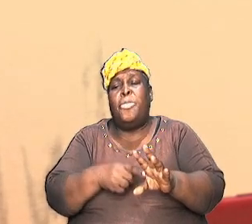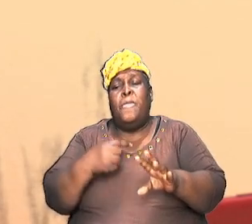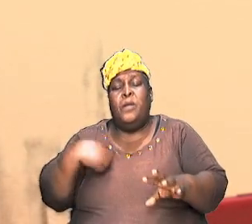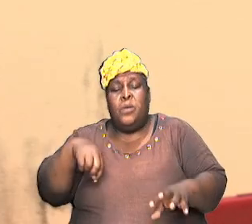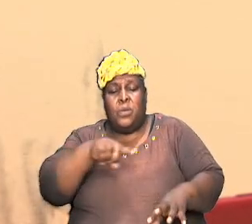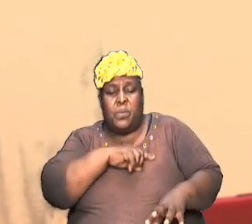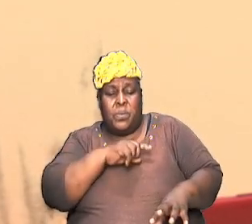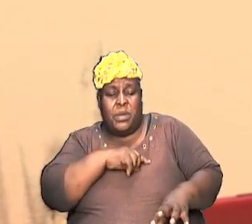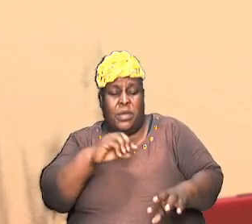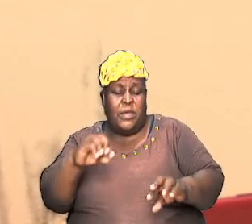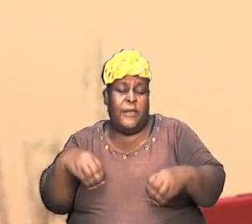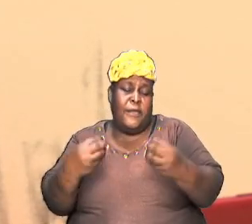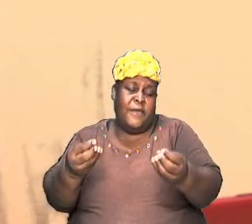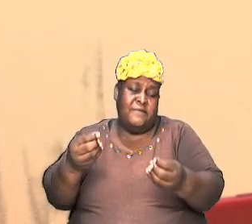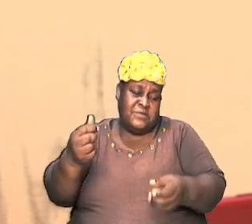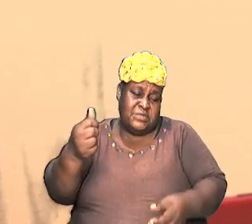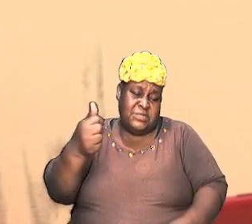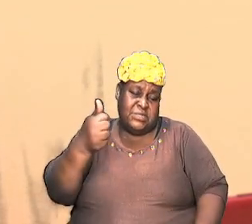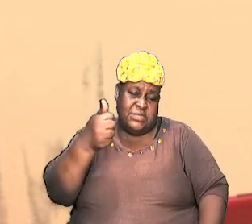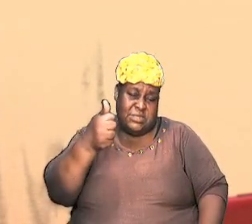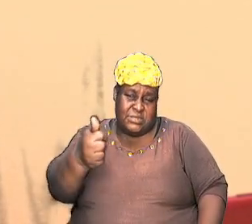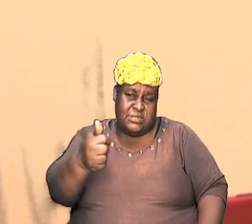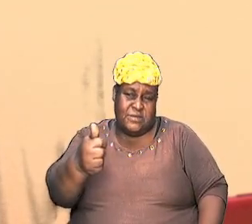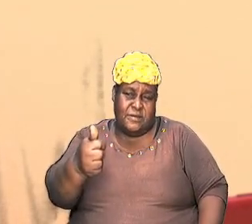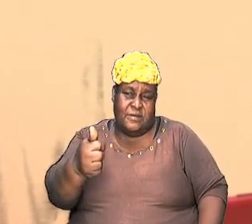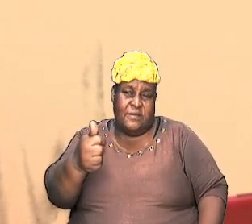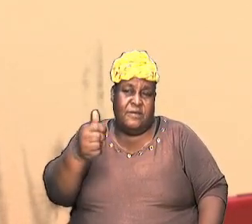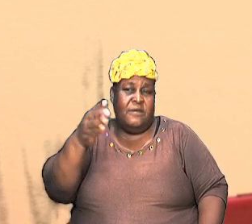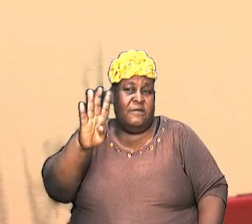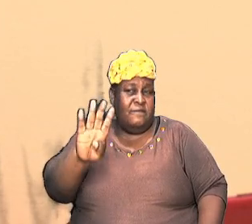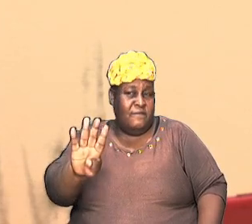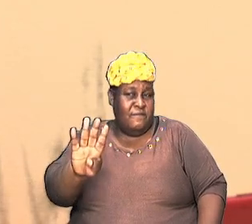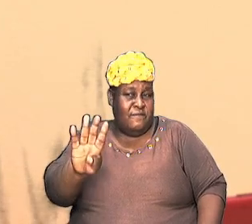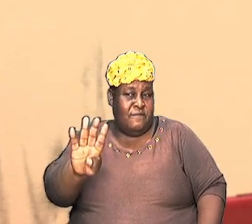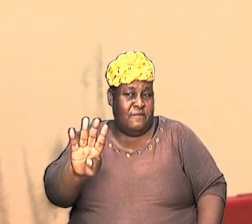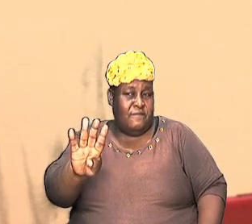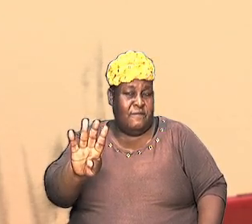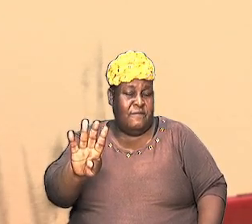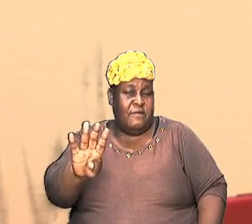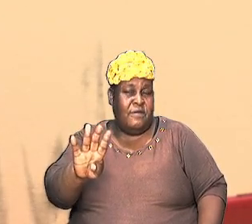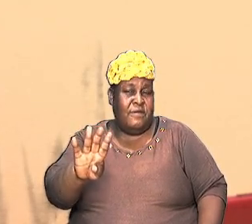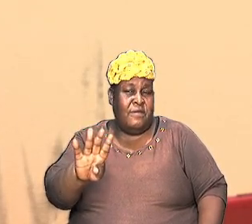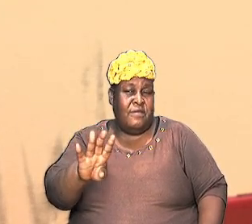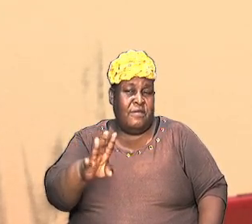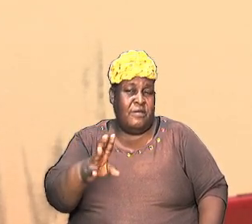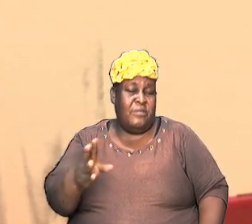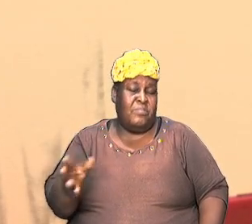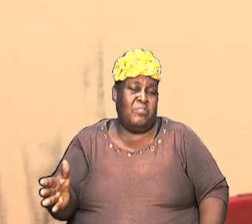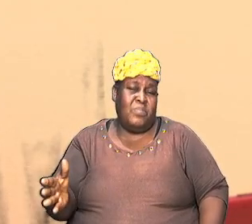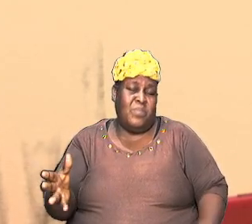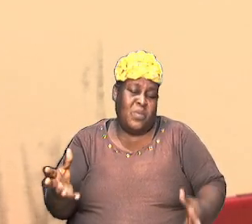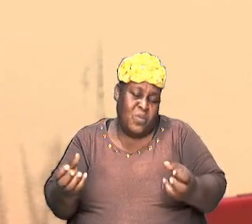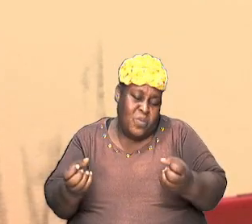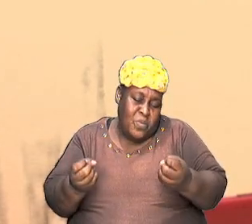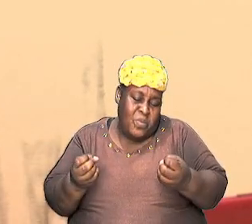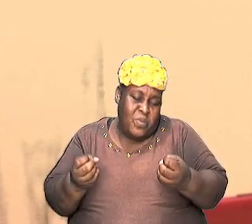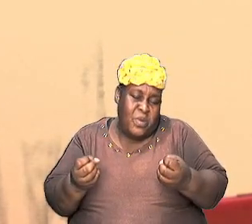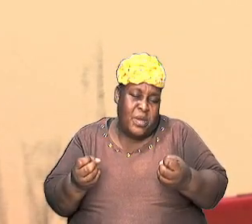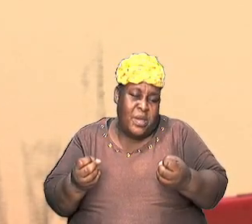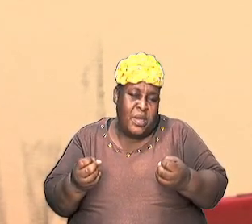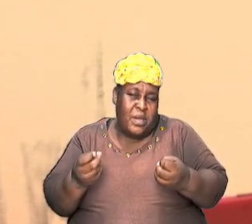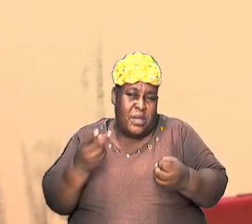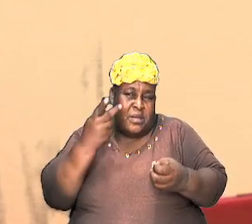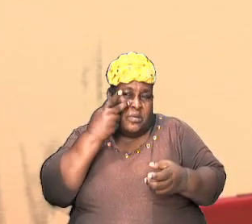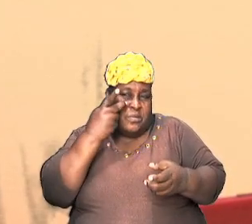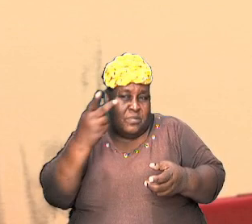ourselves, I believe it was about four objectives. And I want to look